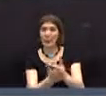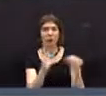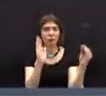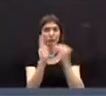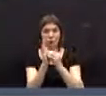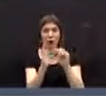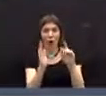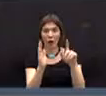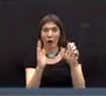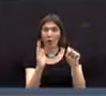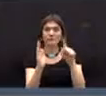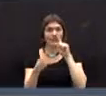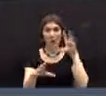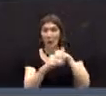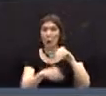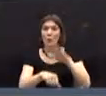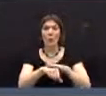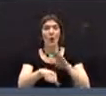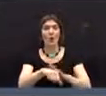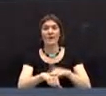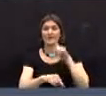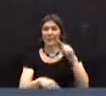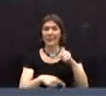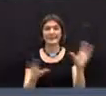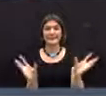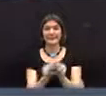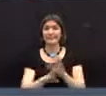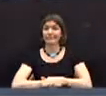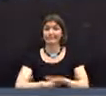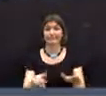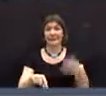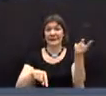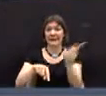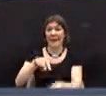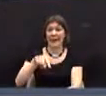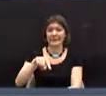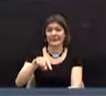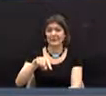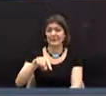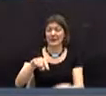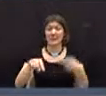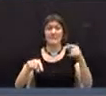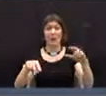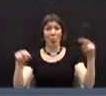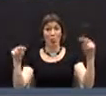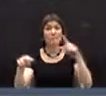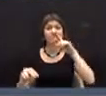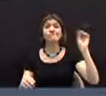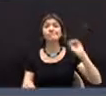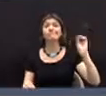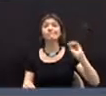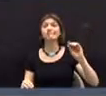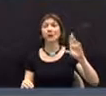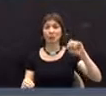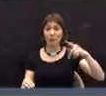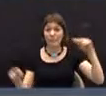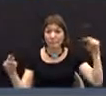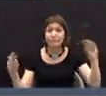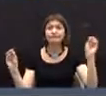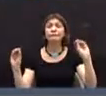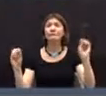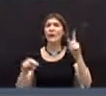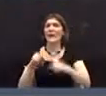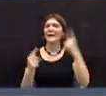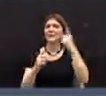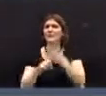of the warning for the general public and, uh, the members, the representatives to consider